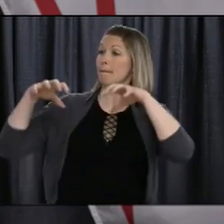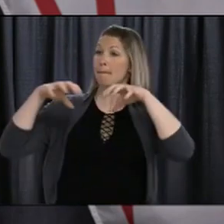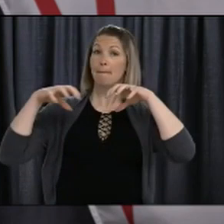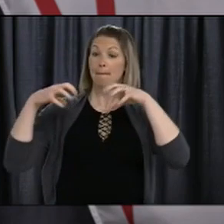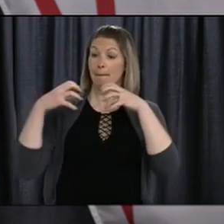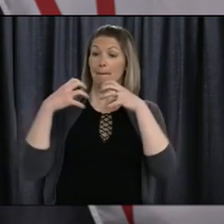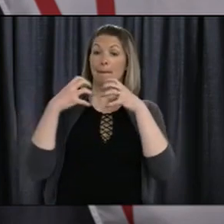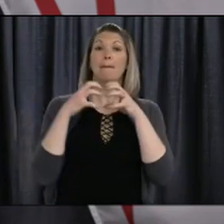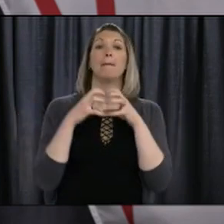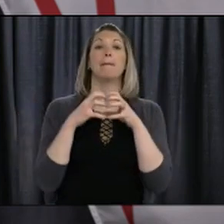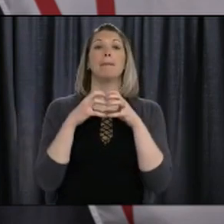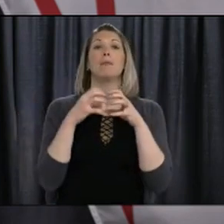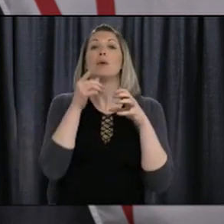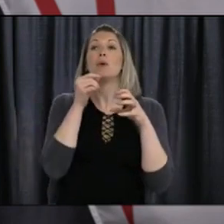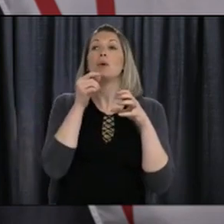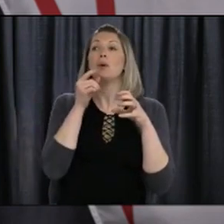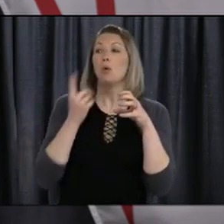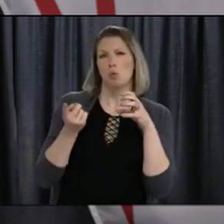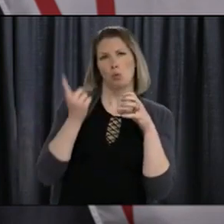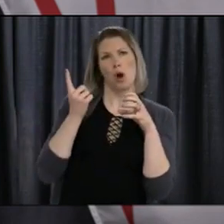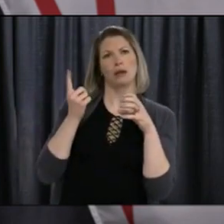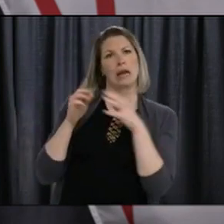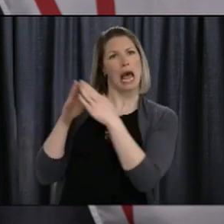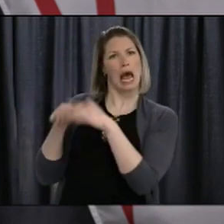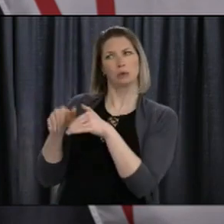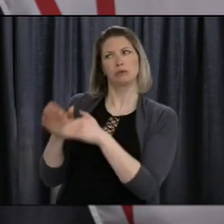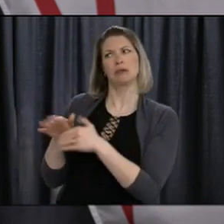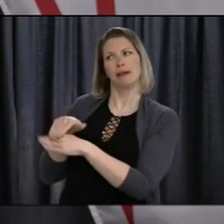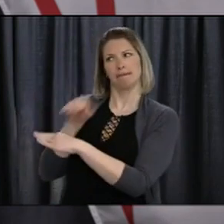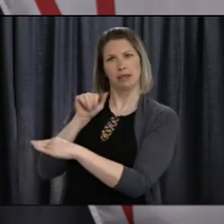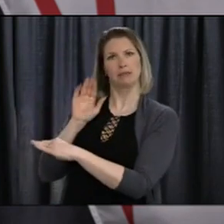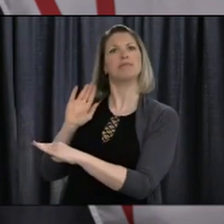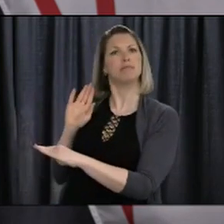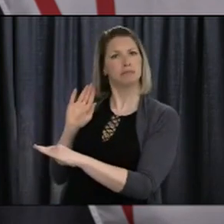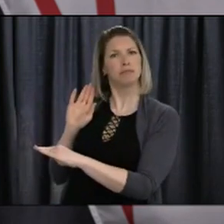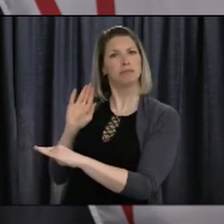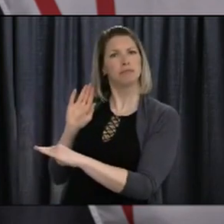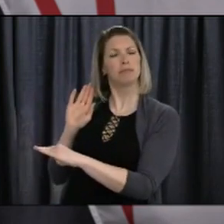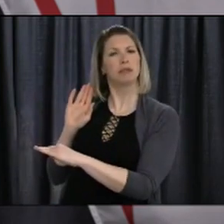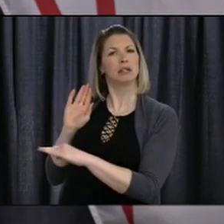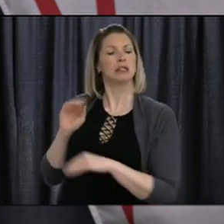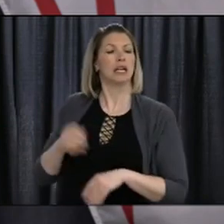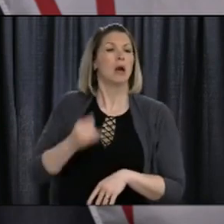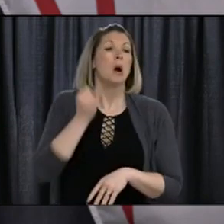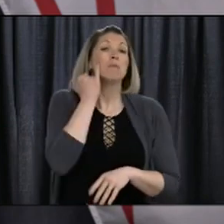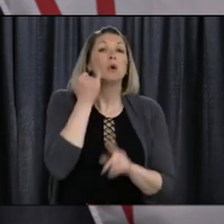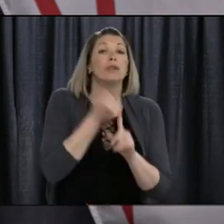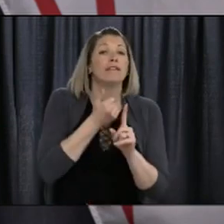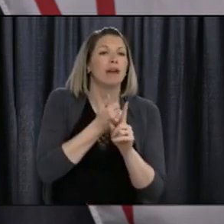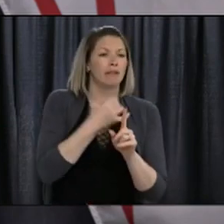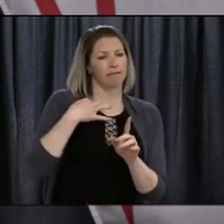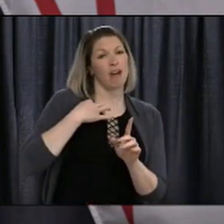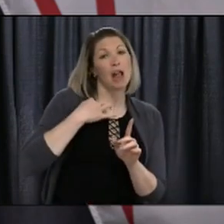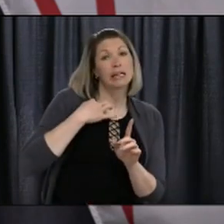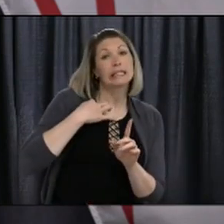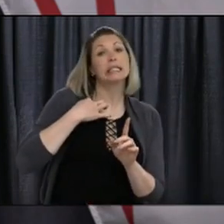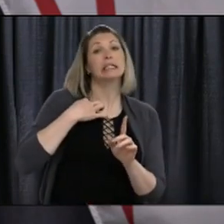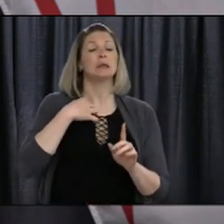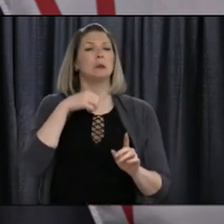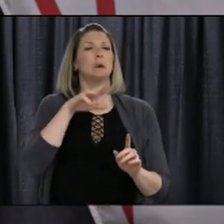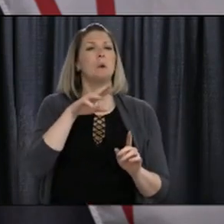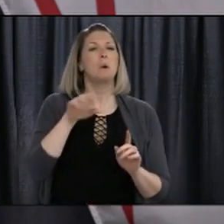multiple households at a time. For those who work or volunteer in settings in which close contact with others is